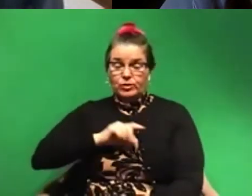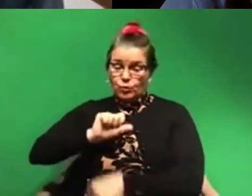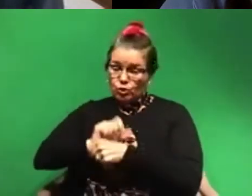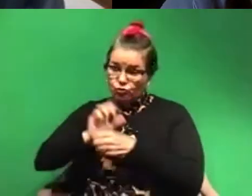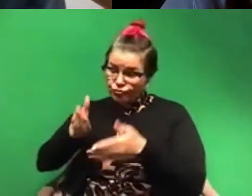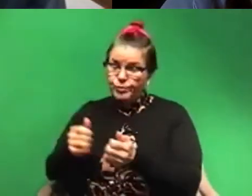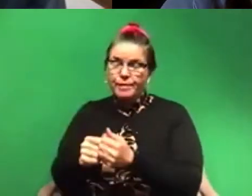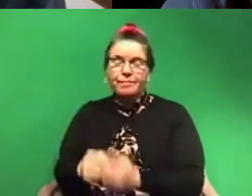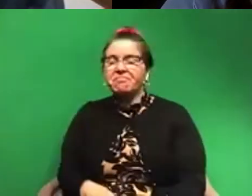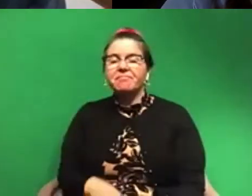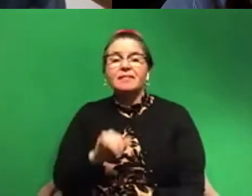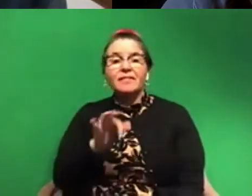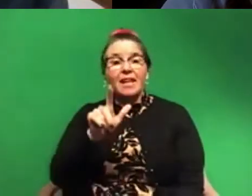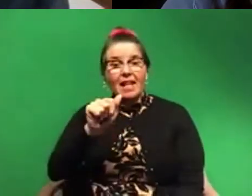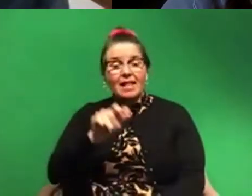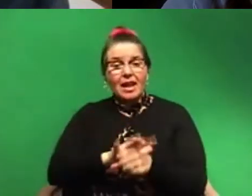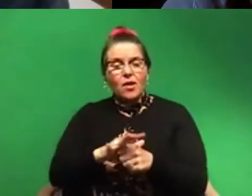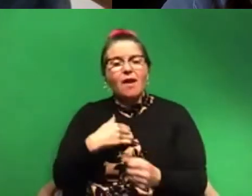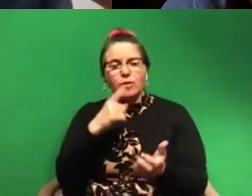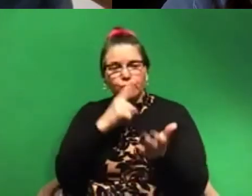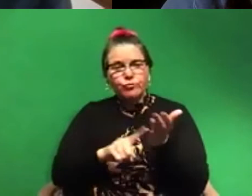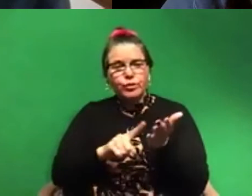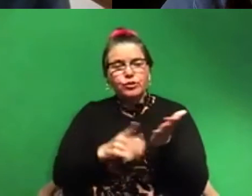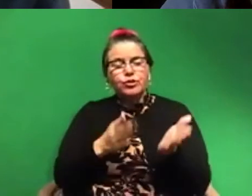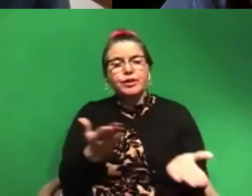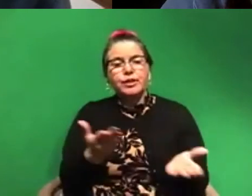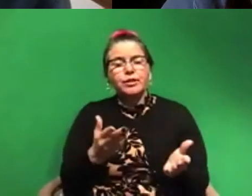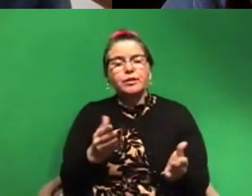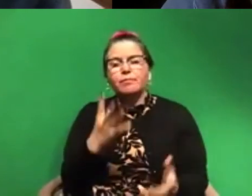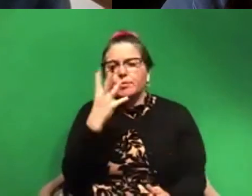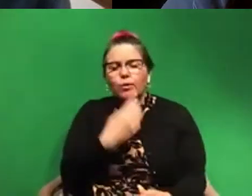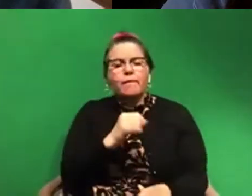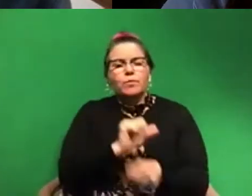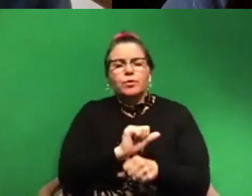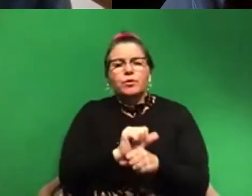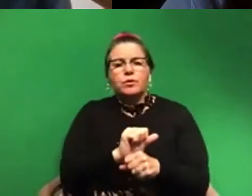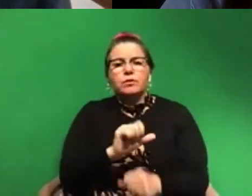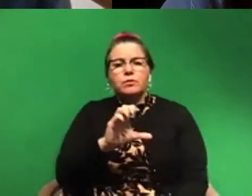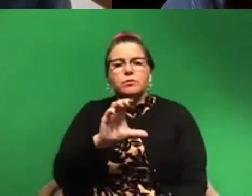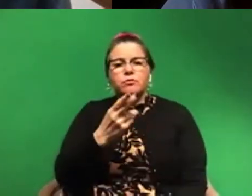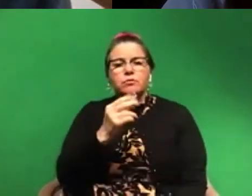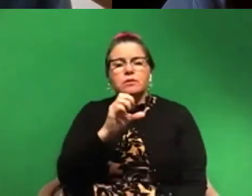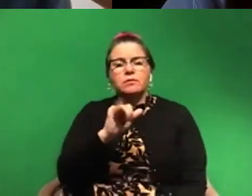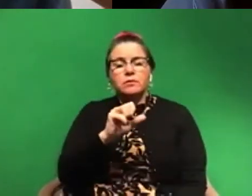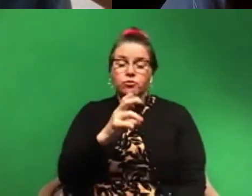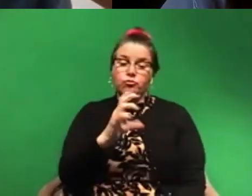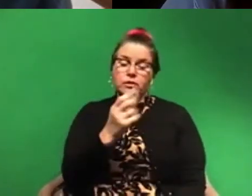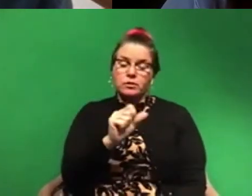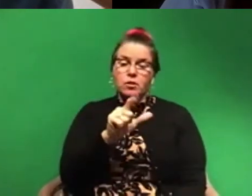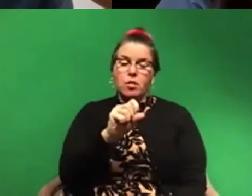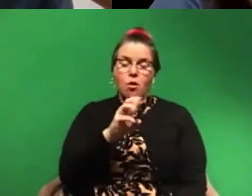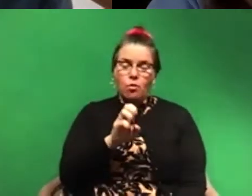Angeles area, there's a researcher here who does, who does beautiful, beautiful work named Chris Lowe. Um, he works at, um,